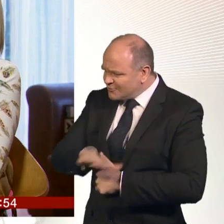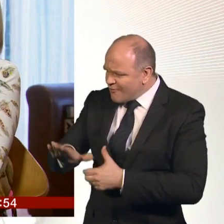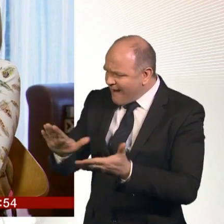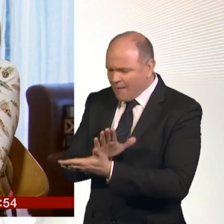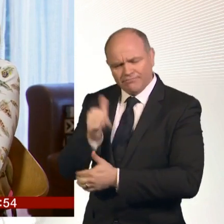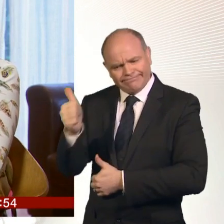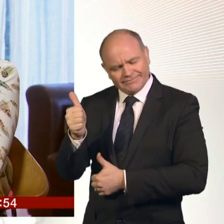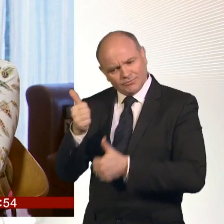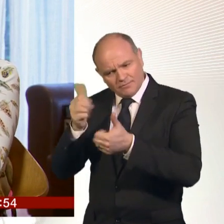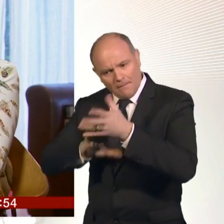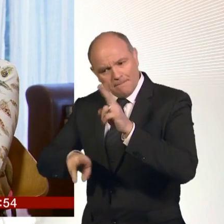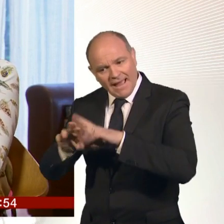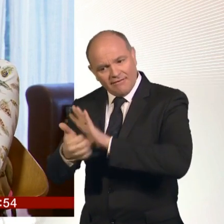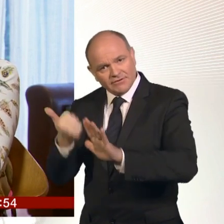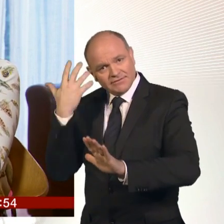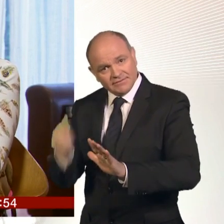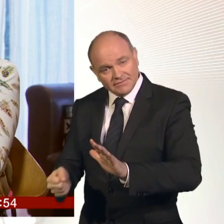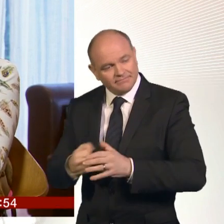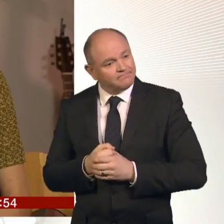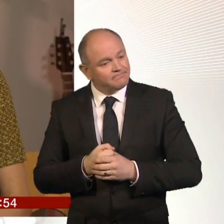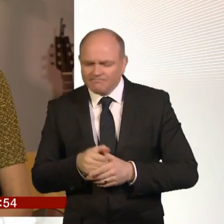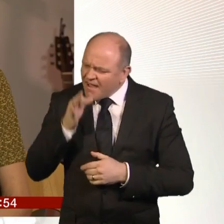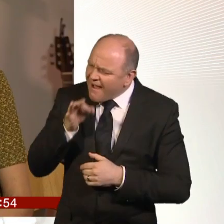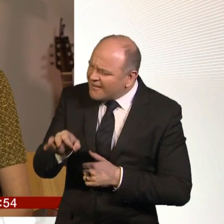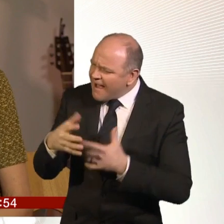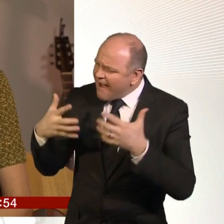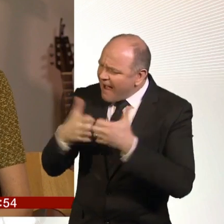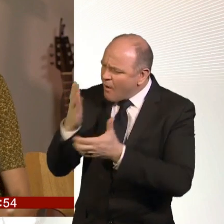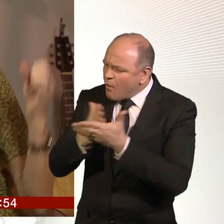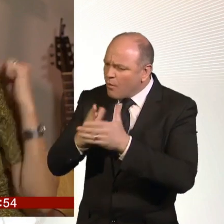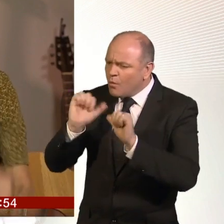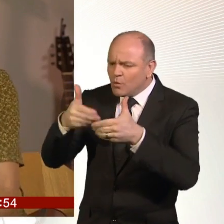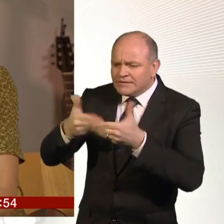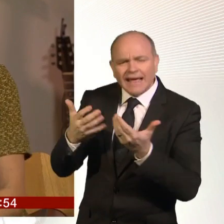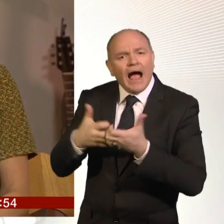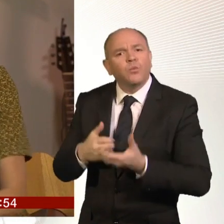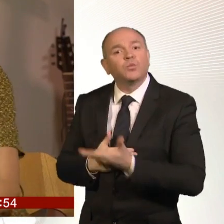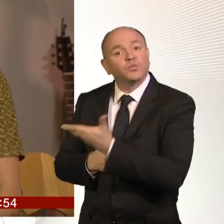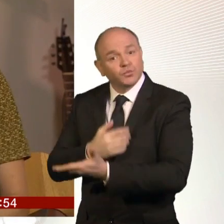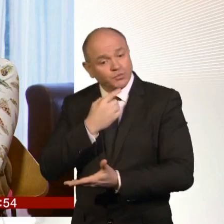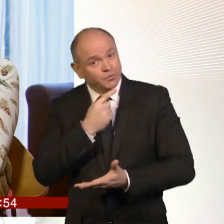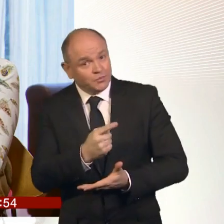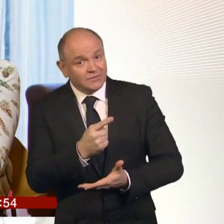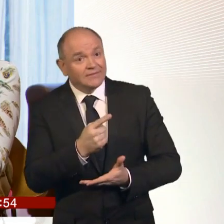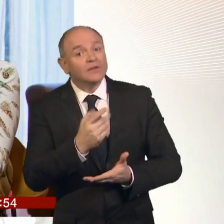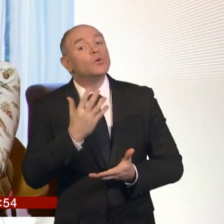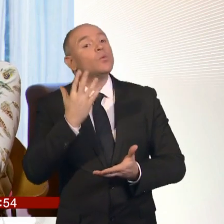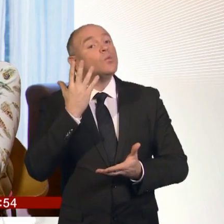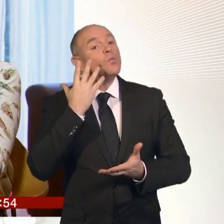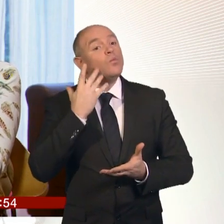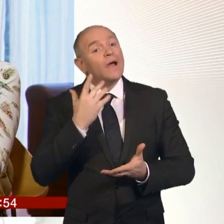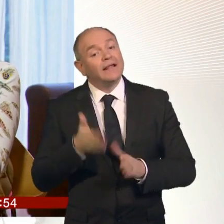of a good day that you've got through it? a good day is that all the kids are alive. Yeah.